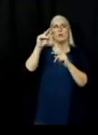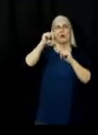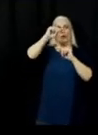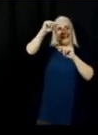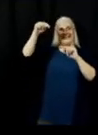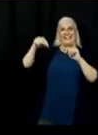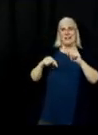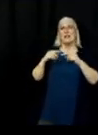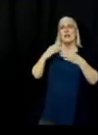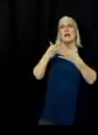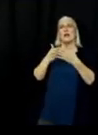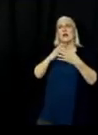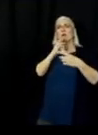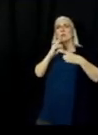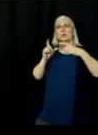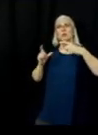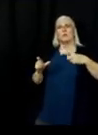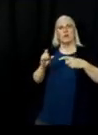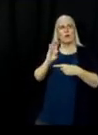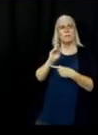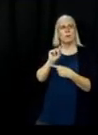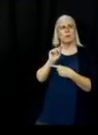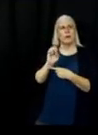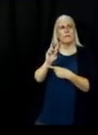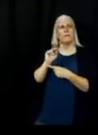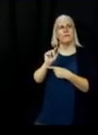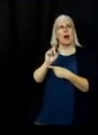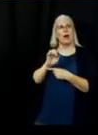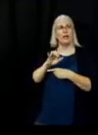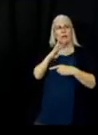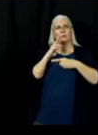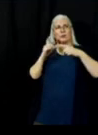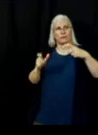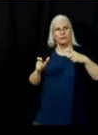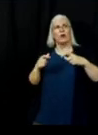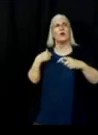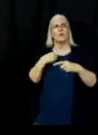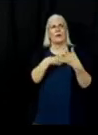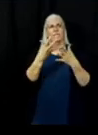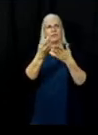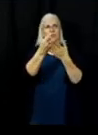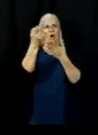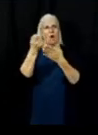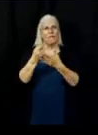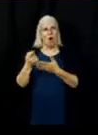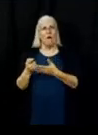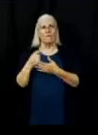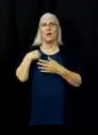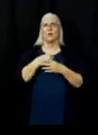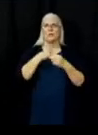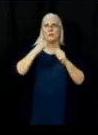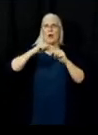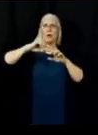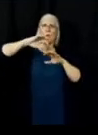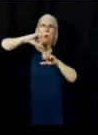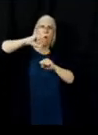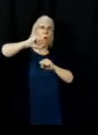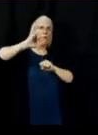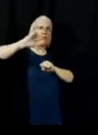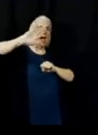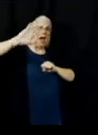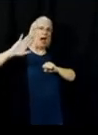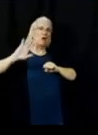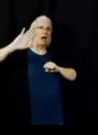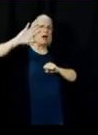we're going direct on this spot right here, and we're cutting this stuff out, okay, and we're going to try and hold that stuff in place. Everything's been holding in the caribou